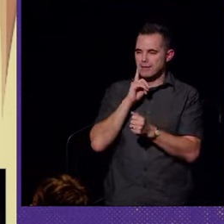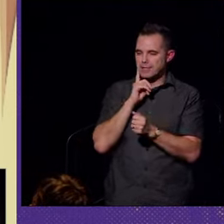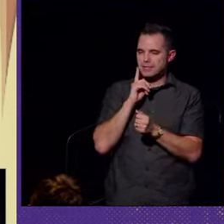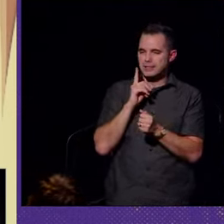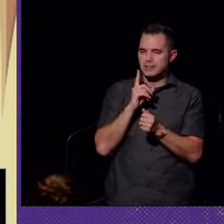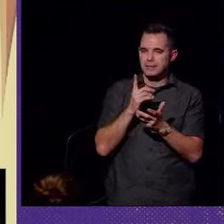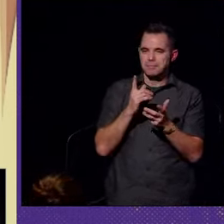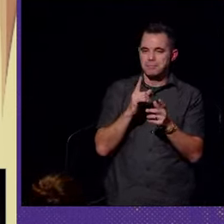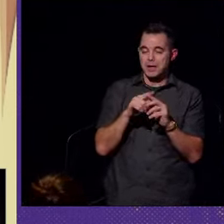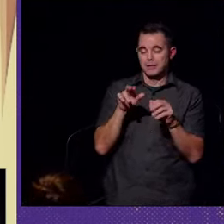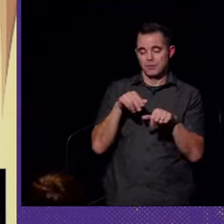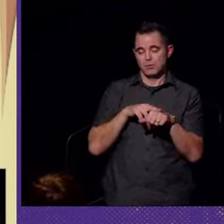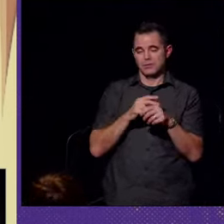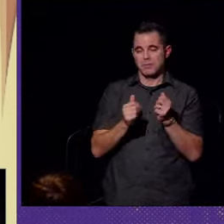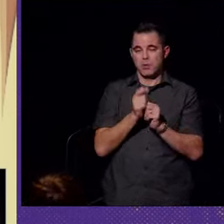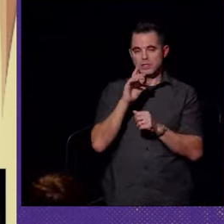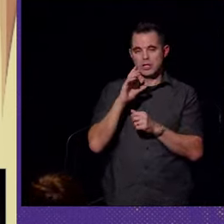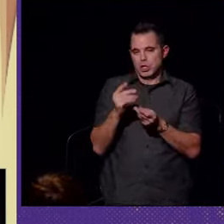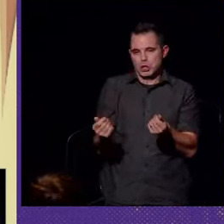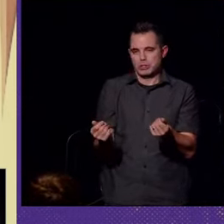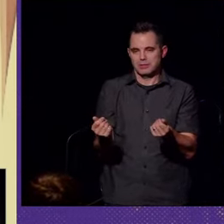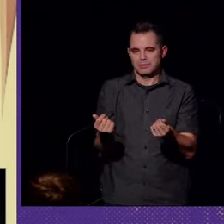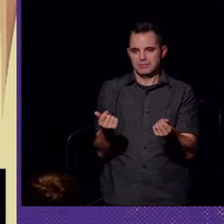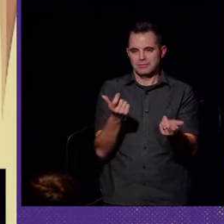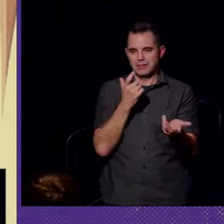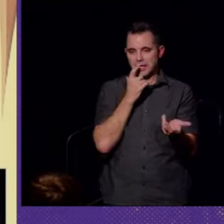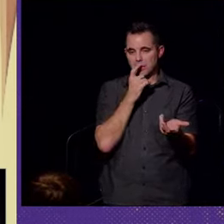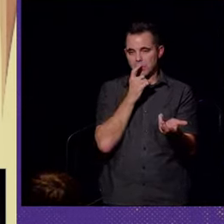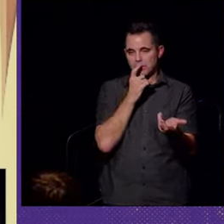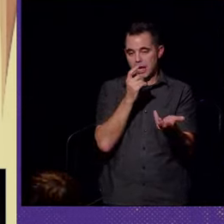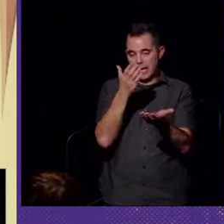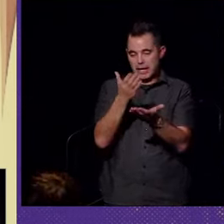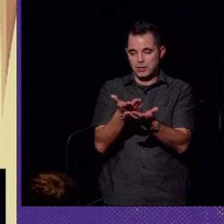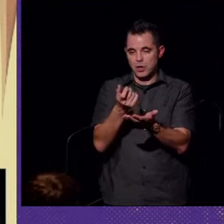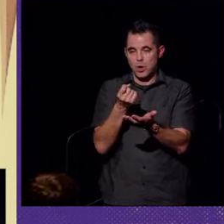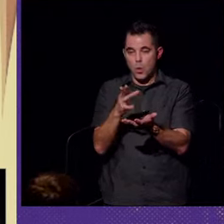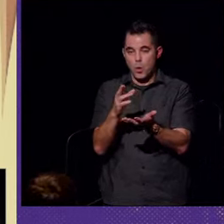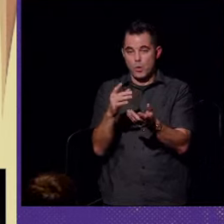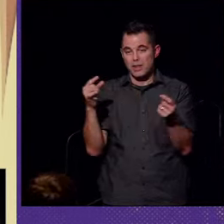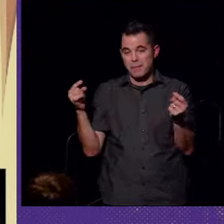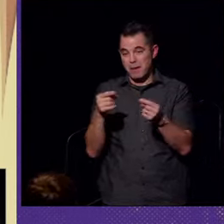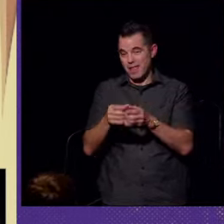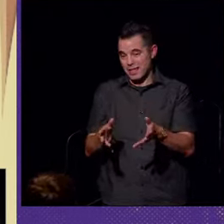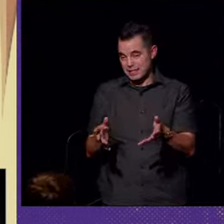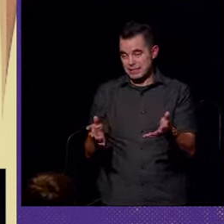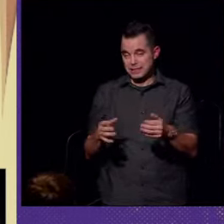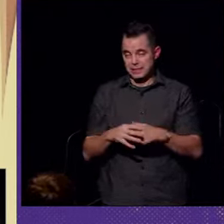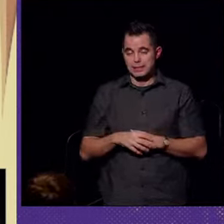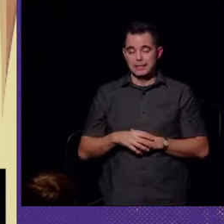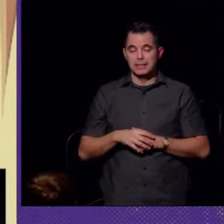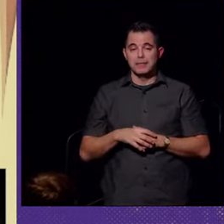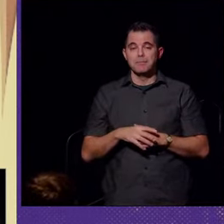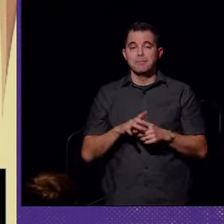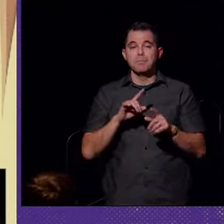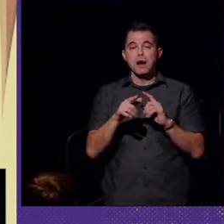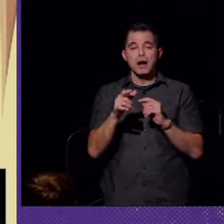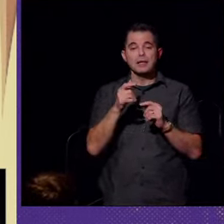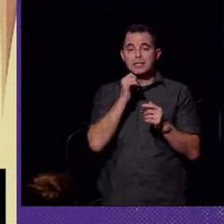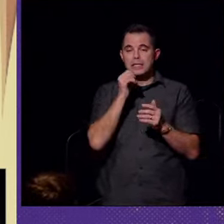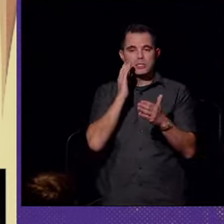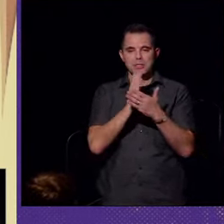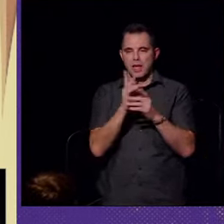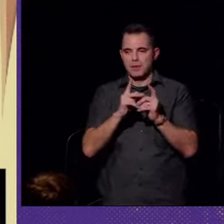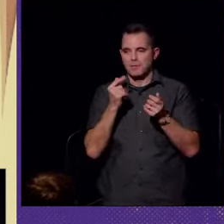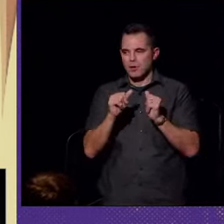Of course, most of the cures were not certain, nor were they painless. But this did not stop